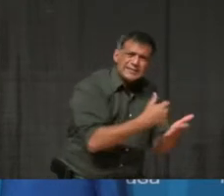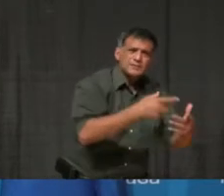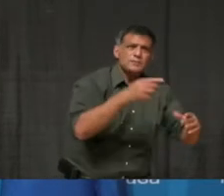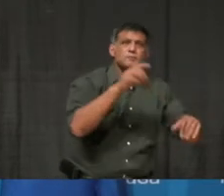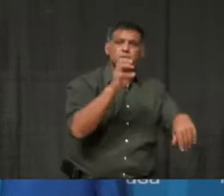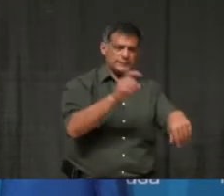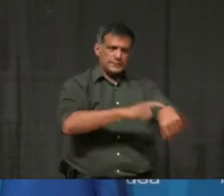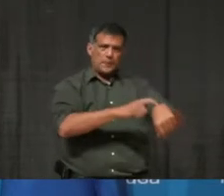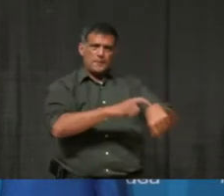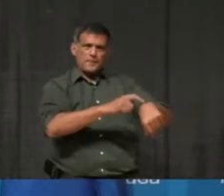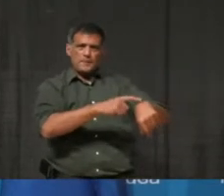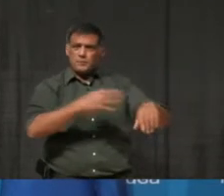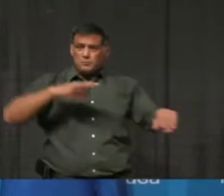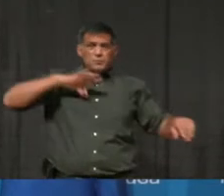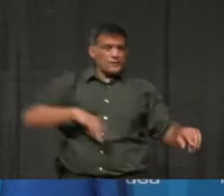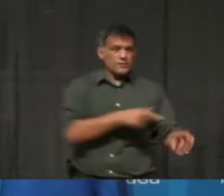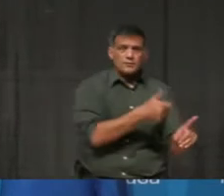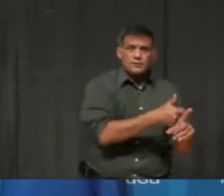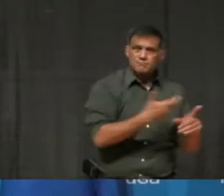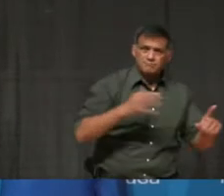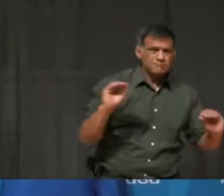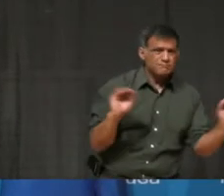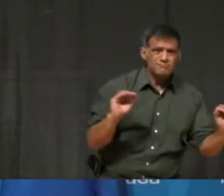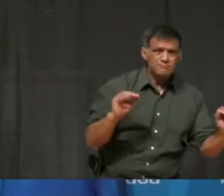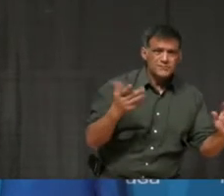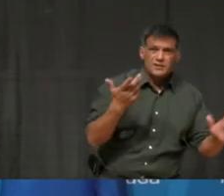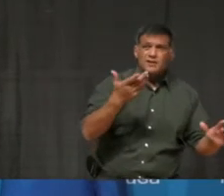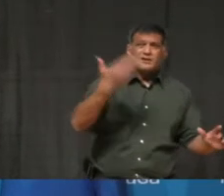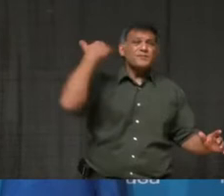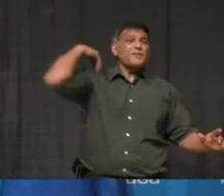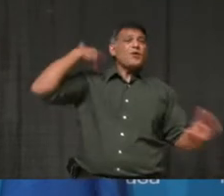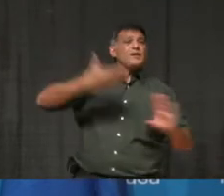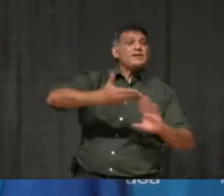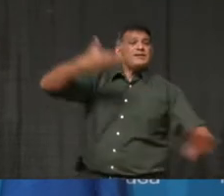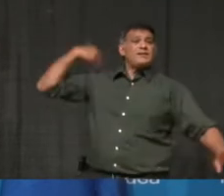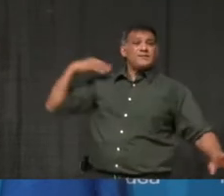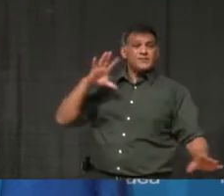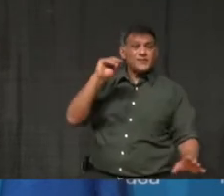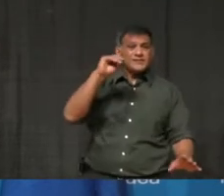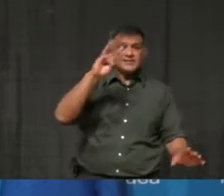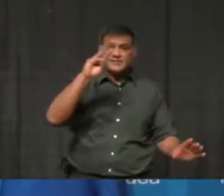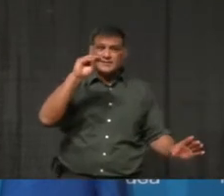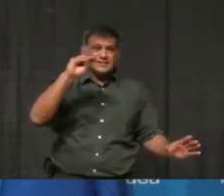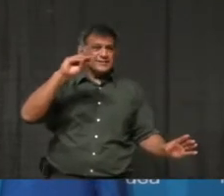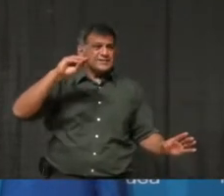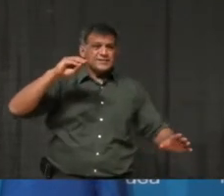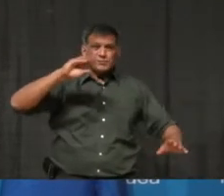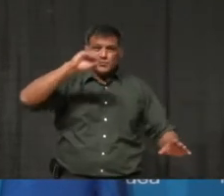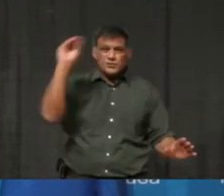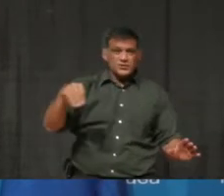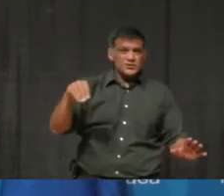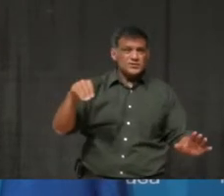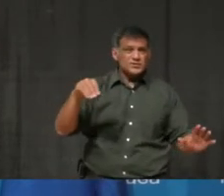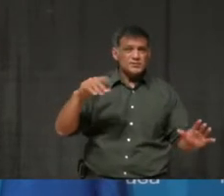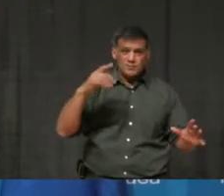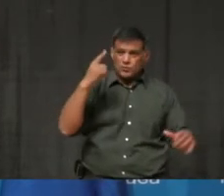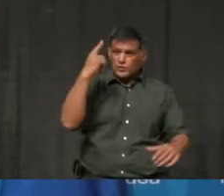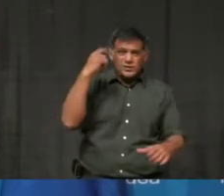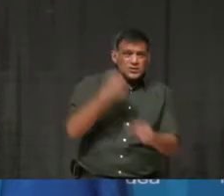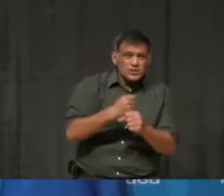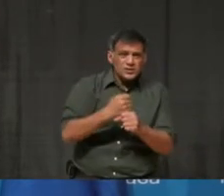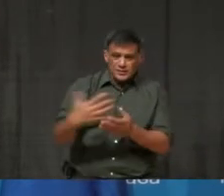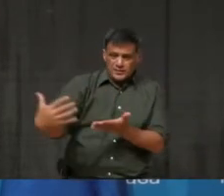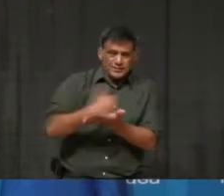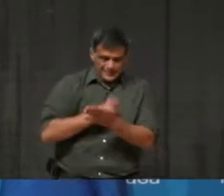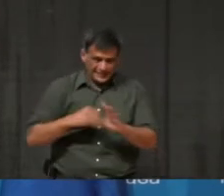At a time when they make upwards of 50-60% of their annual revenues. And it is simply unfair that big box